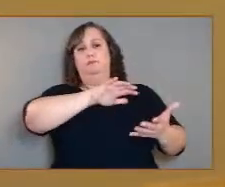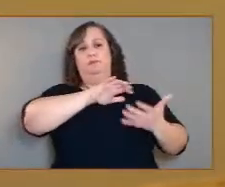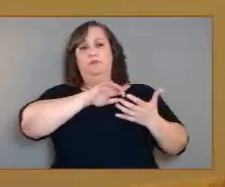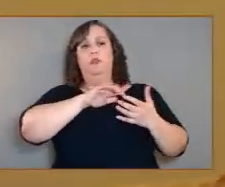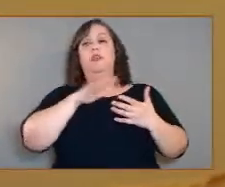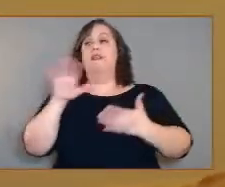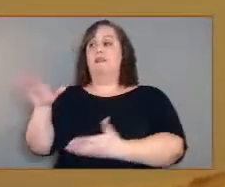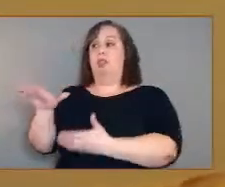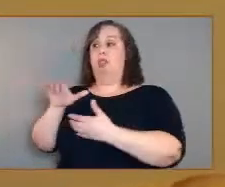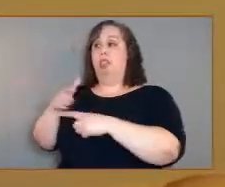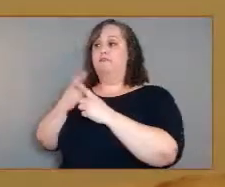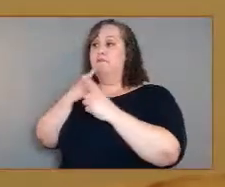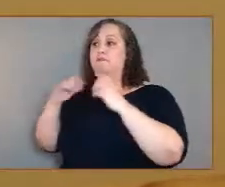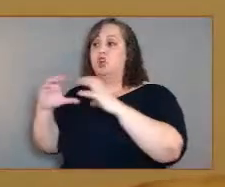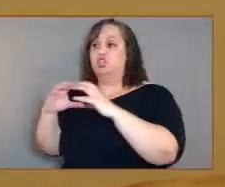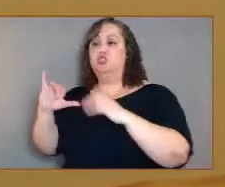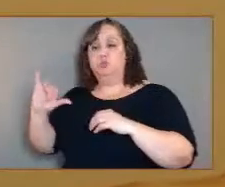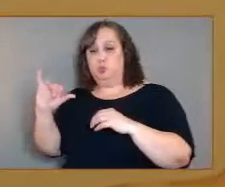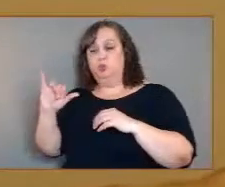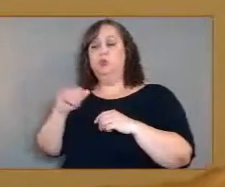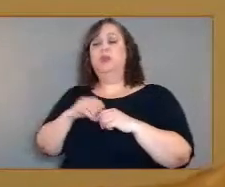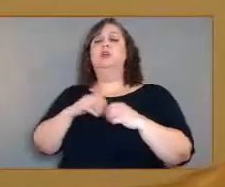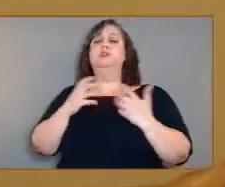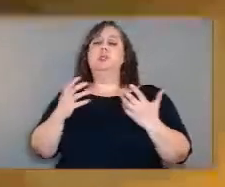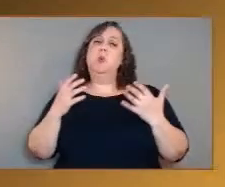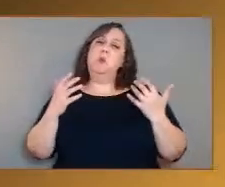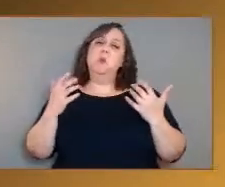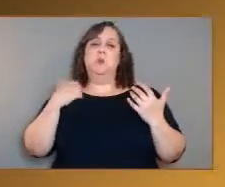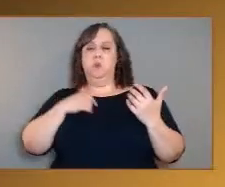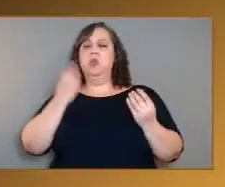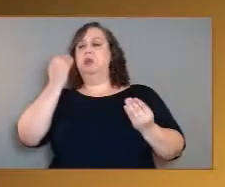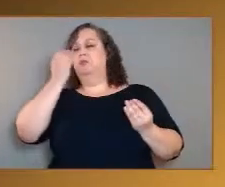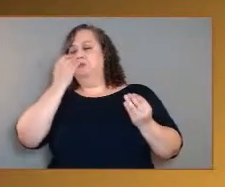's the pipeline in terms of developing the approach.